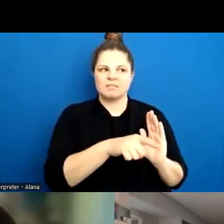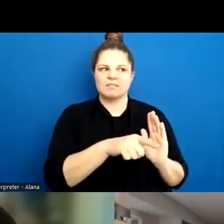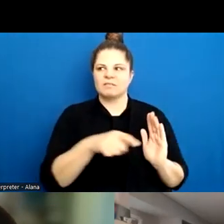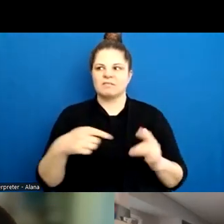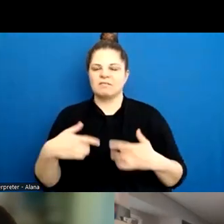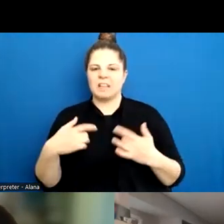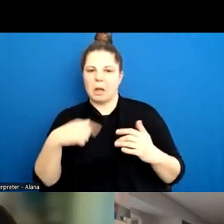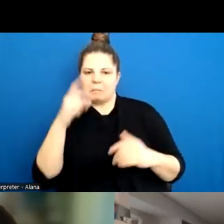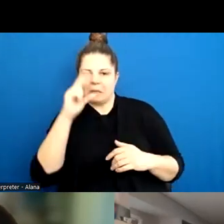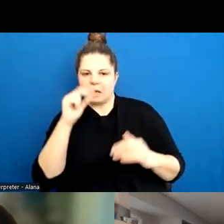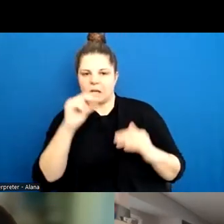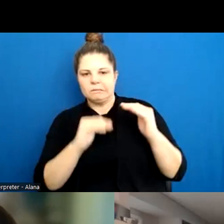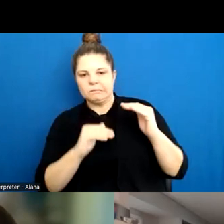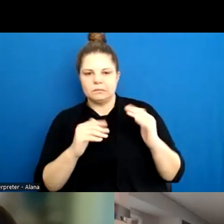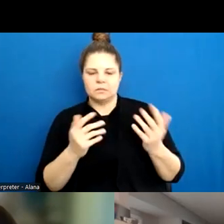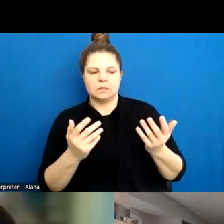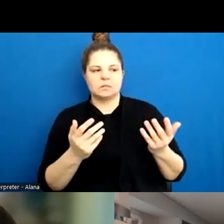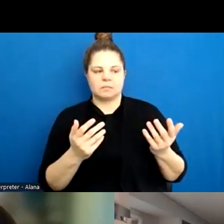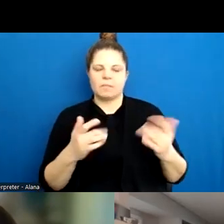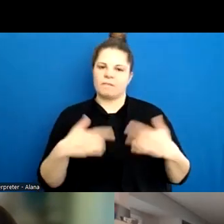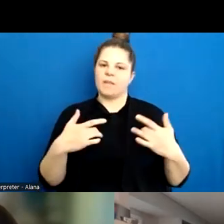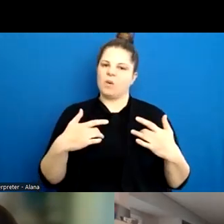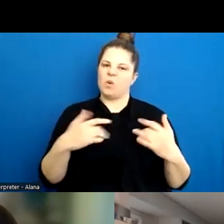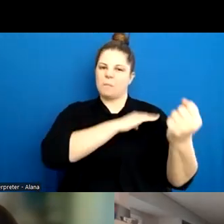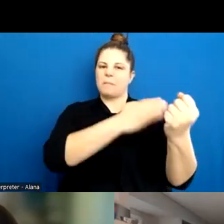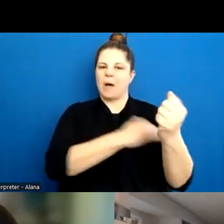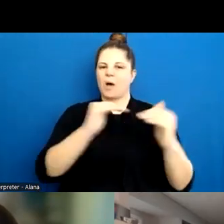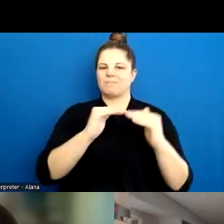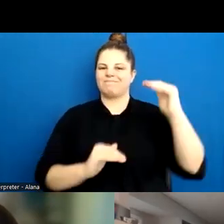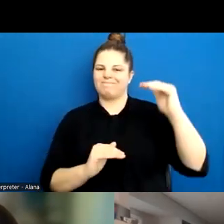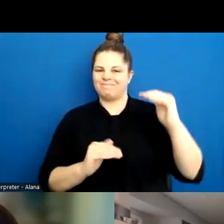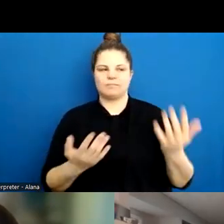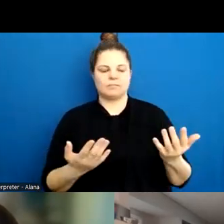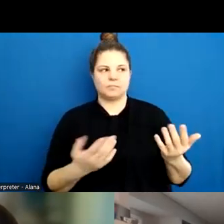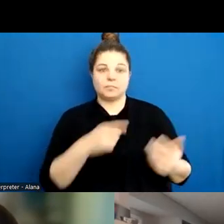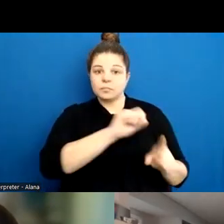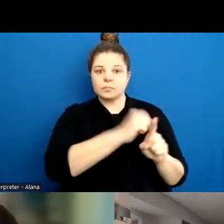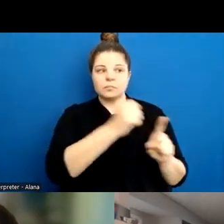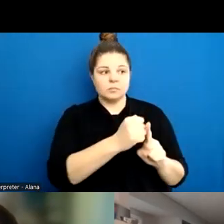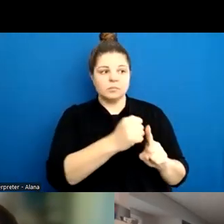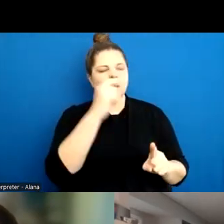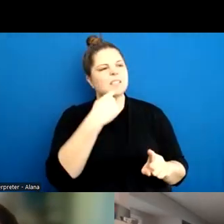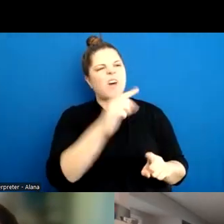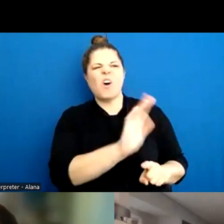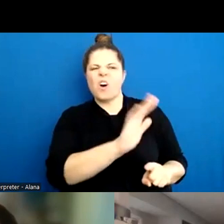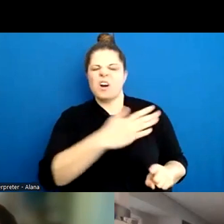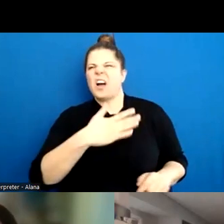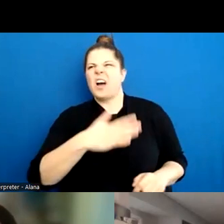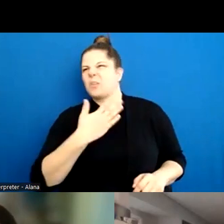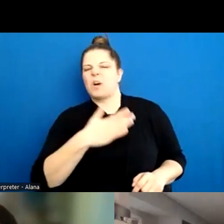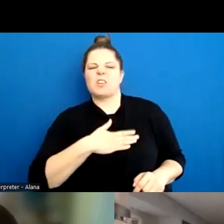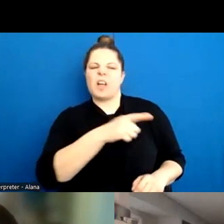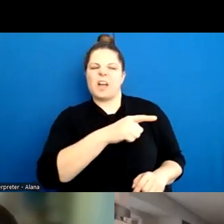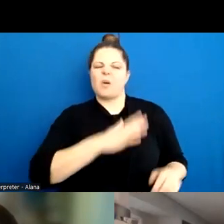helplessness that is a power imbalance. So in that situation, do you have the power to say, hey, I don't like this, I kind of think I want to go